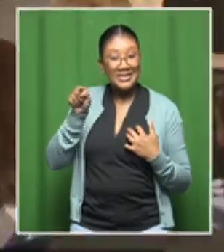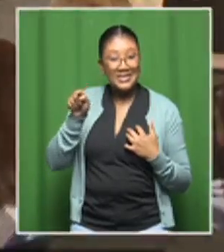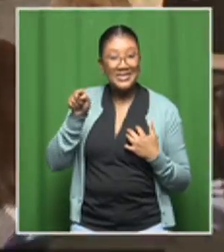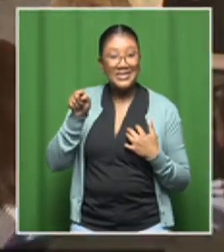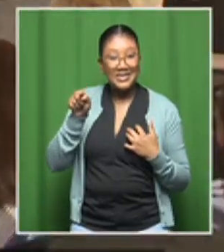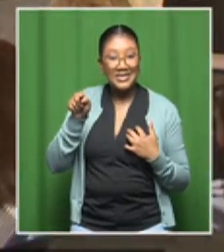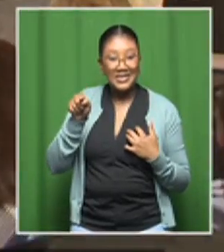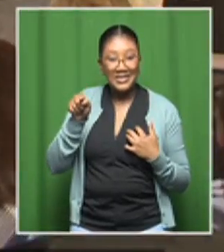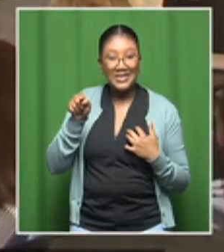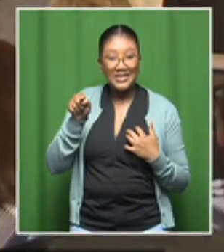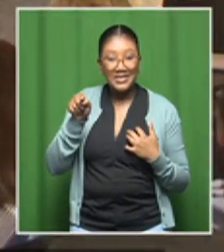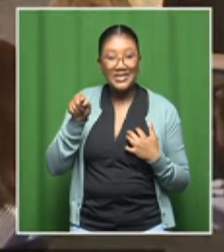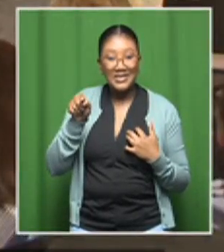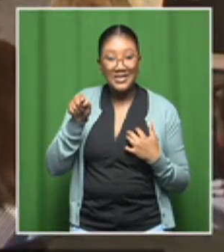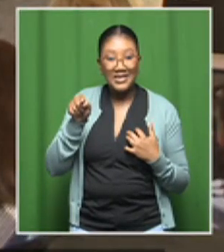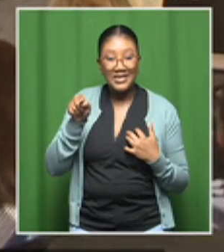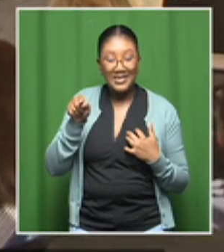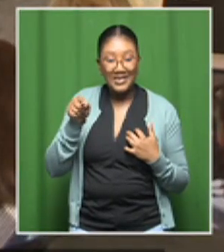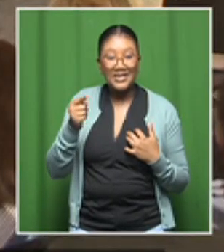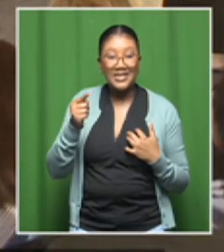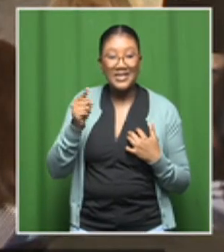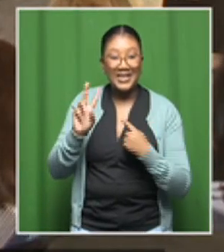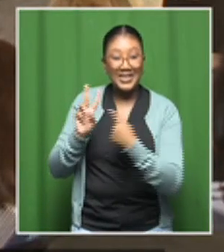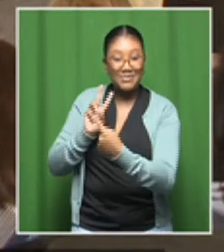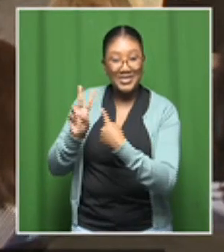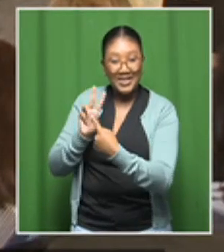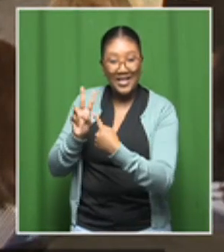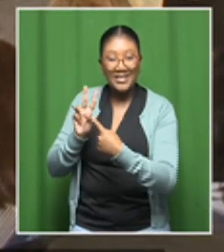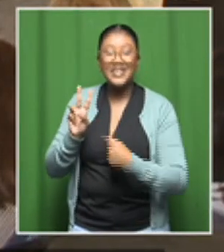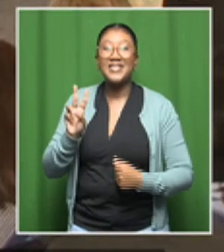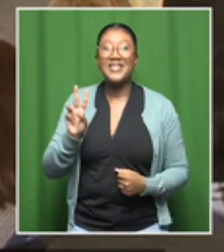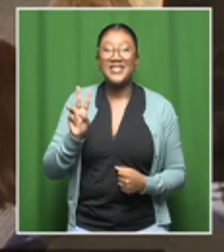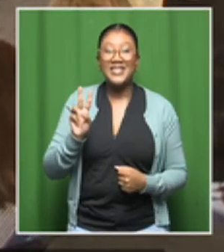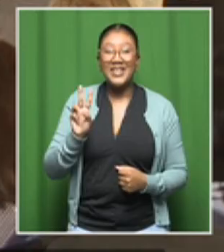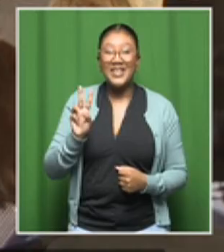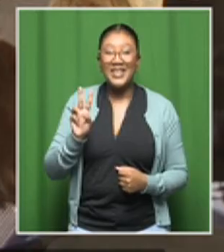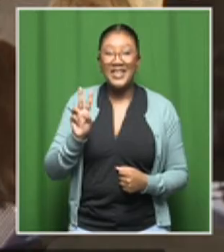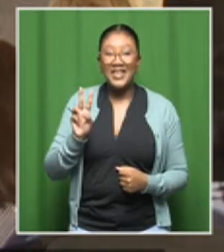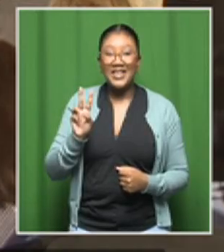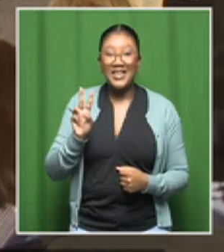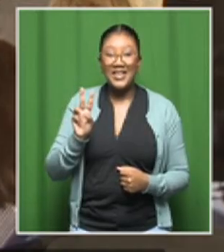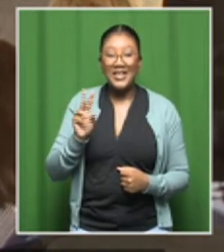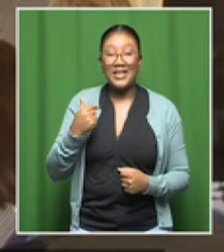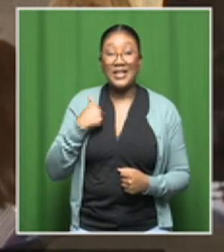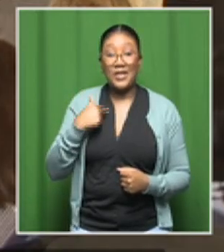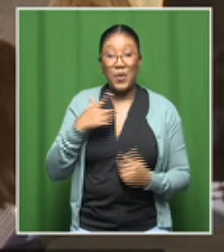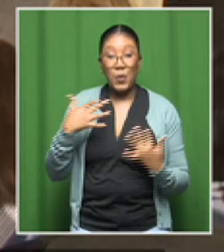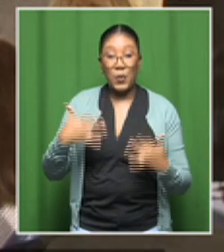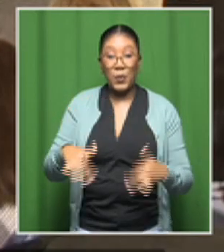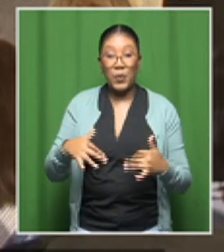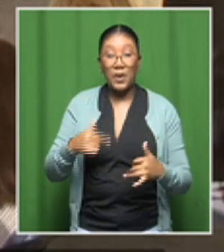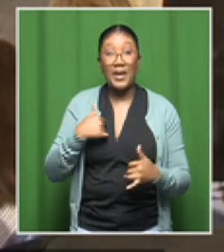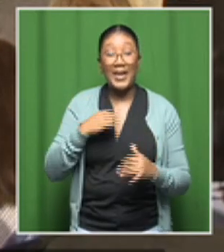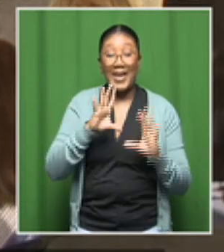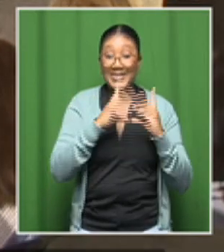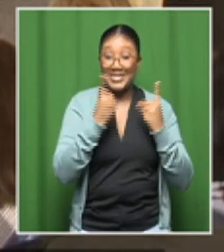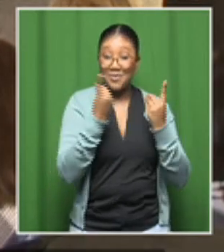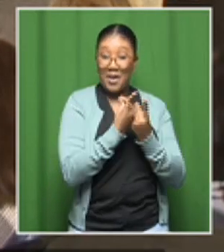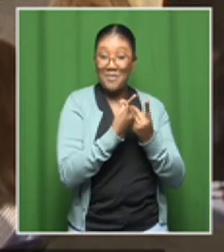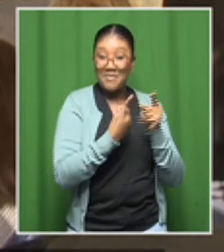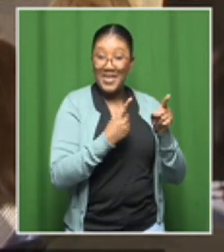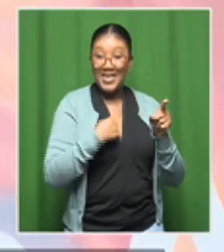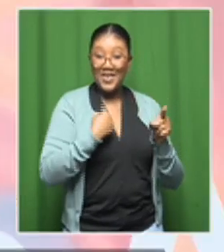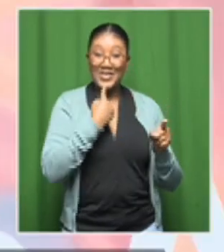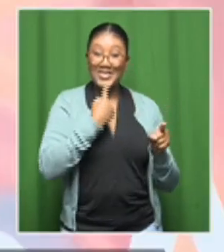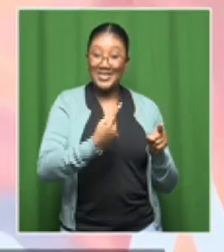to Lungi and Michelle? Michelle. You know, we have got a mantra in the department where we